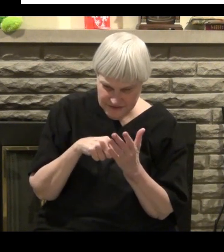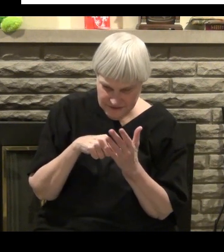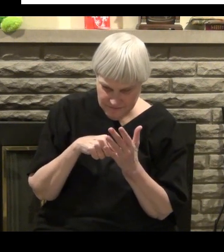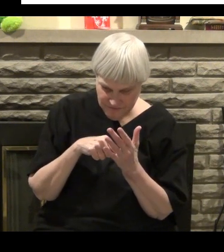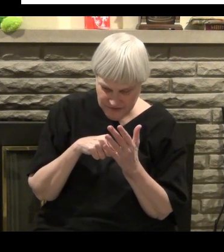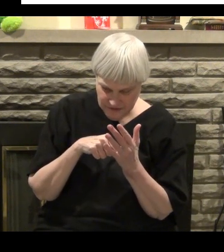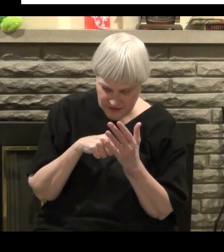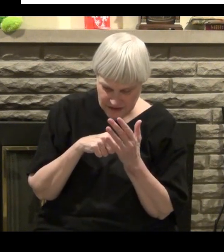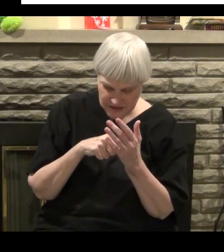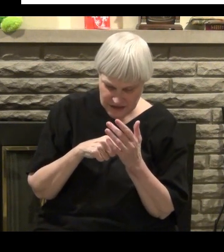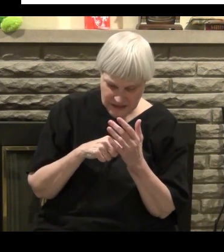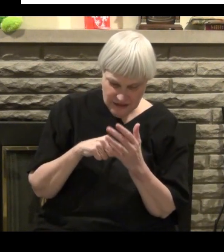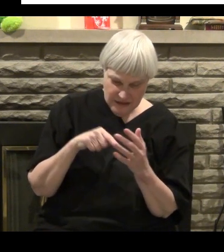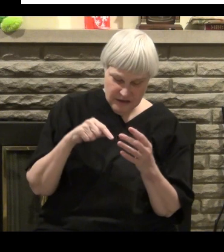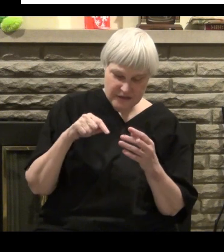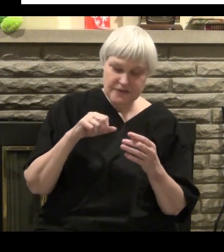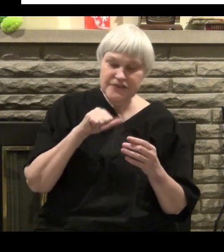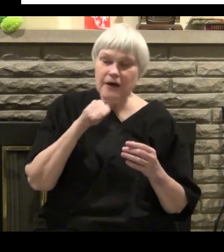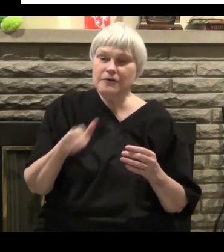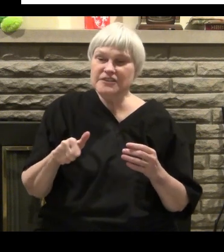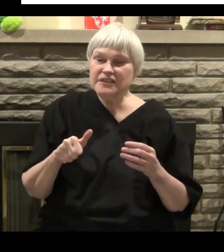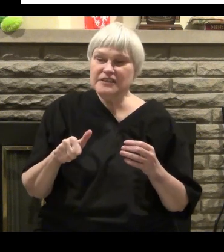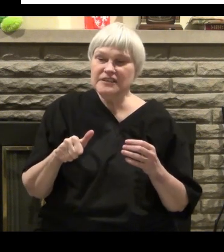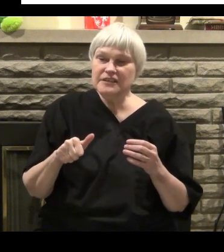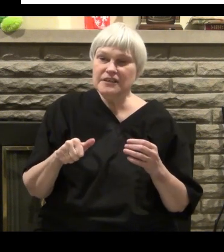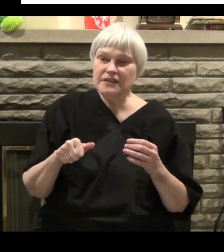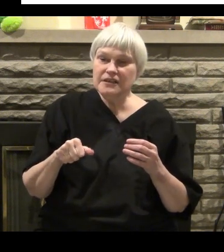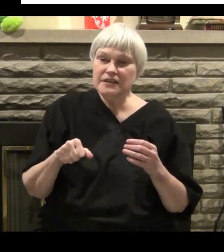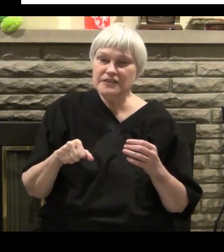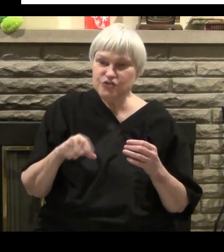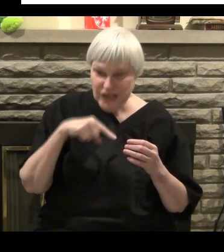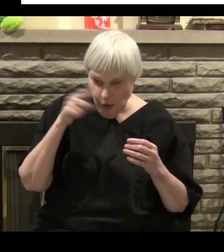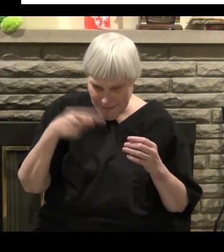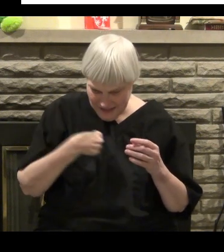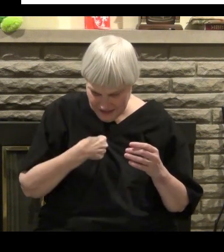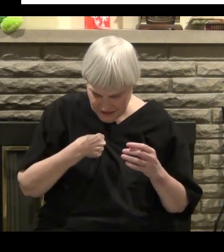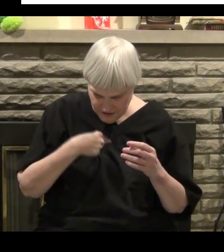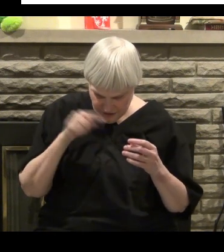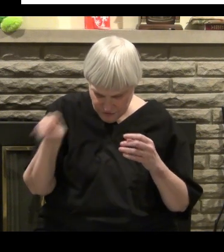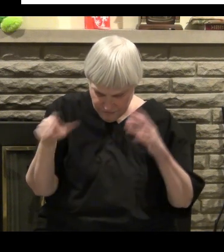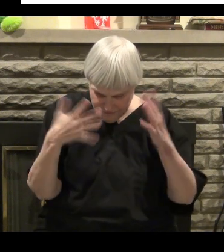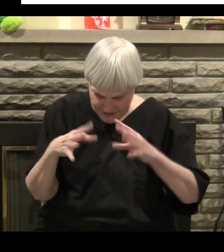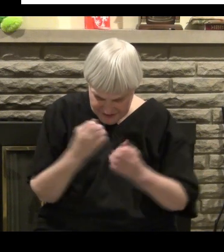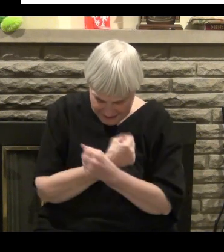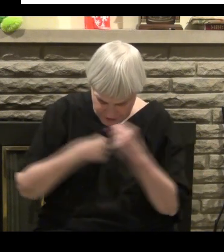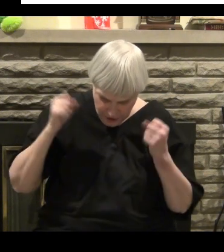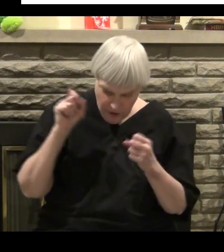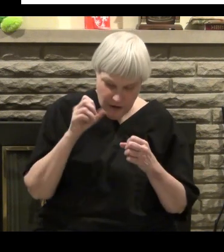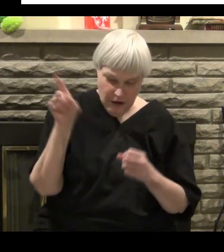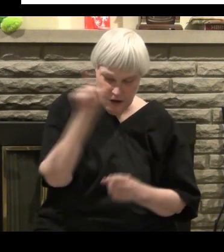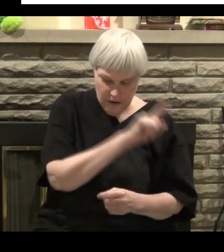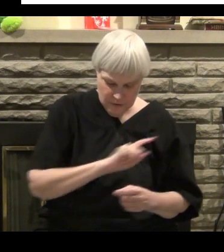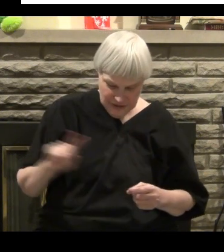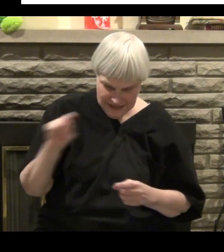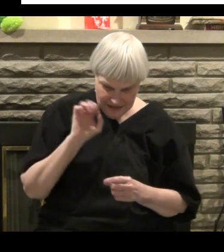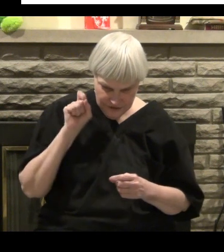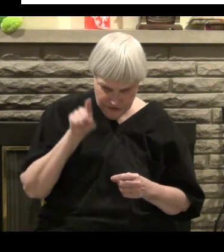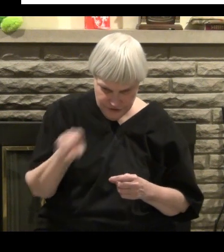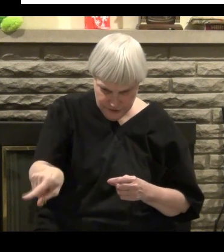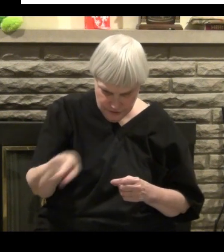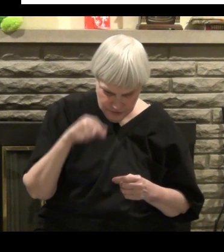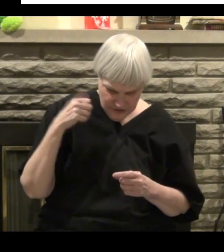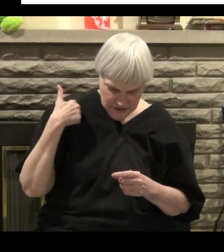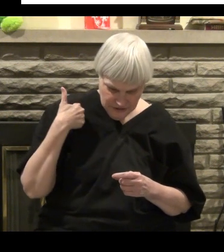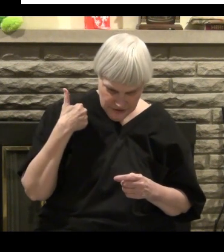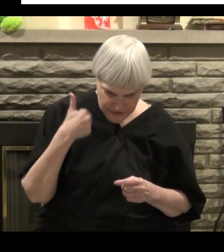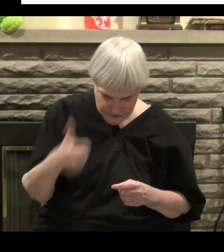you can't explain it and you can't pass there are you really saved because you convinced me test